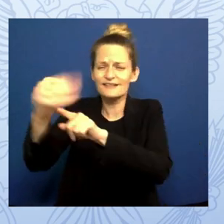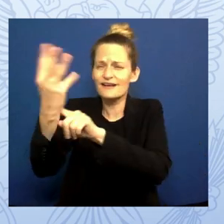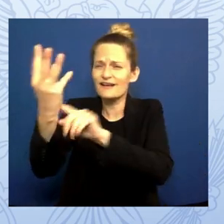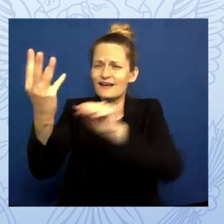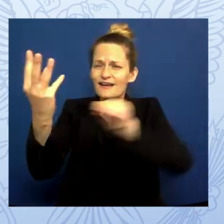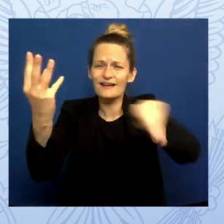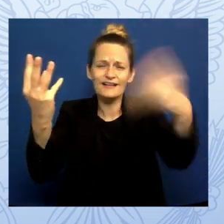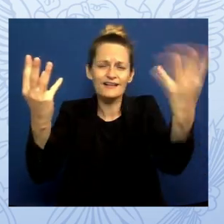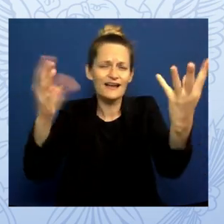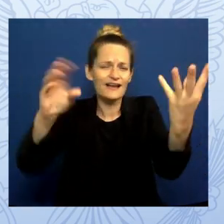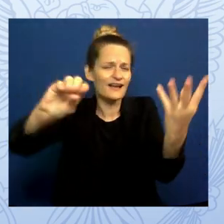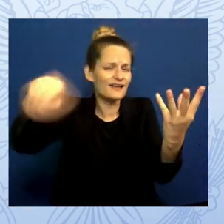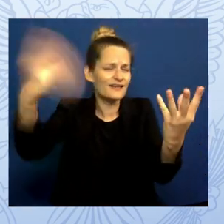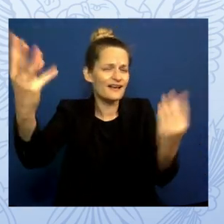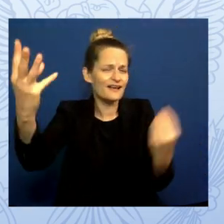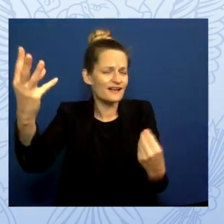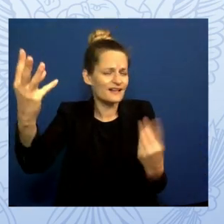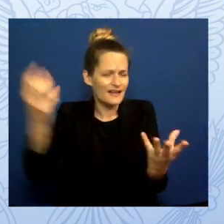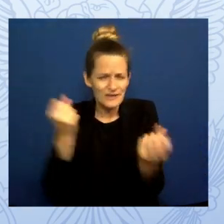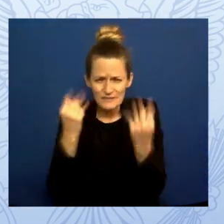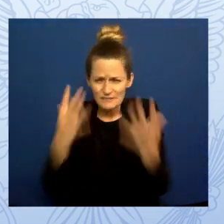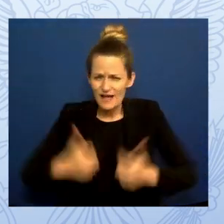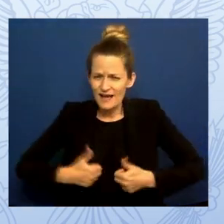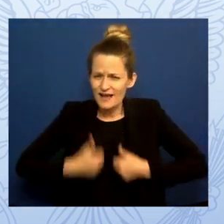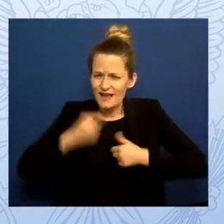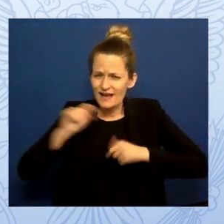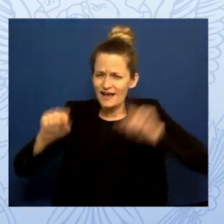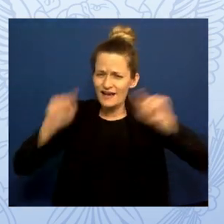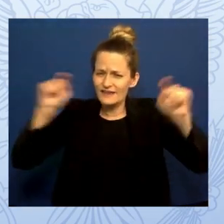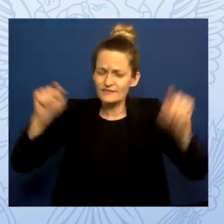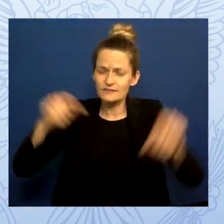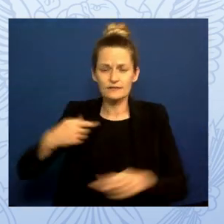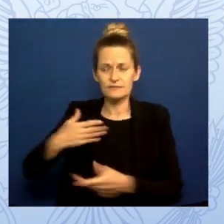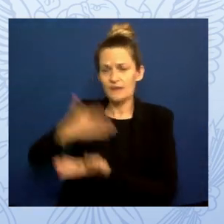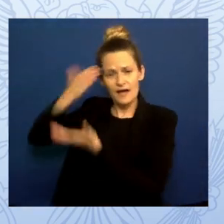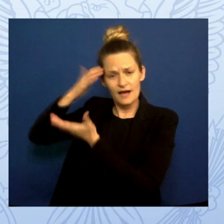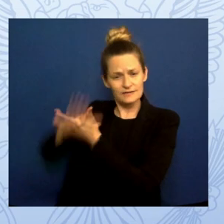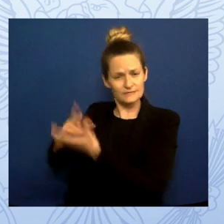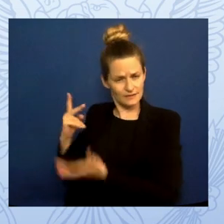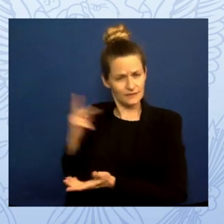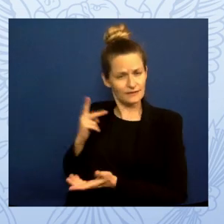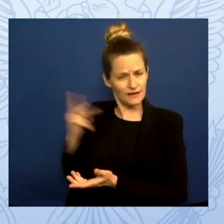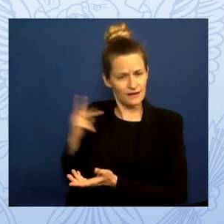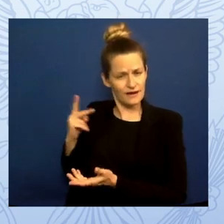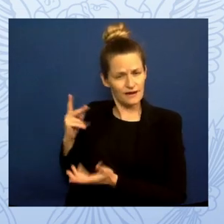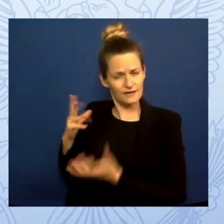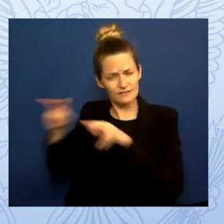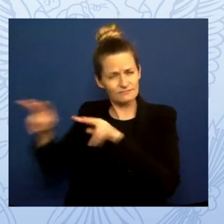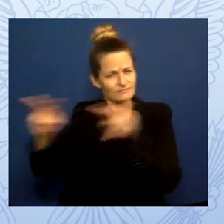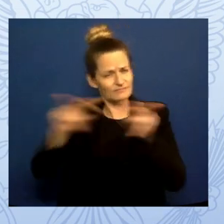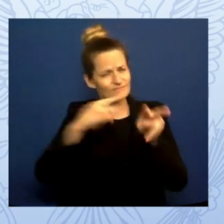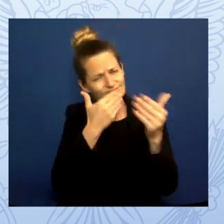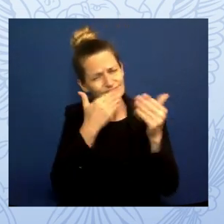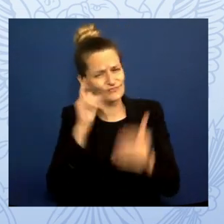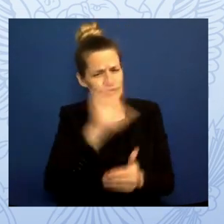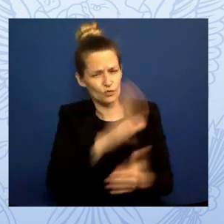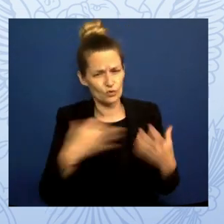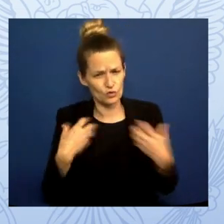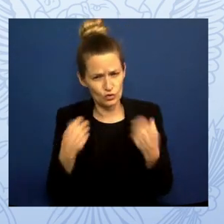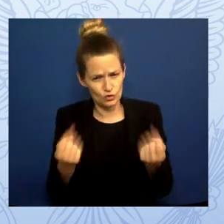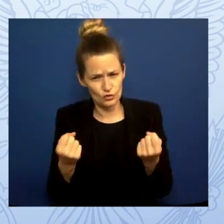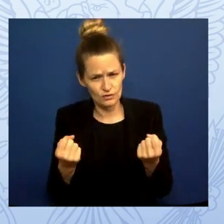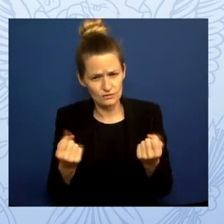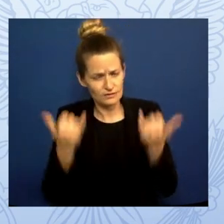I are so grateful for your courage. Today is about you. So thank you to